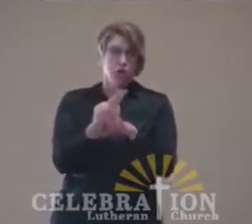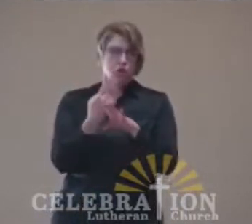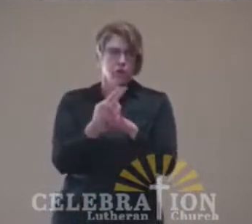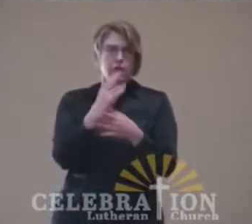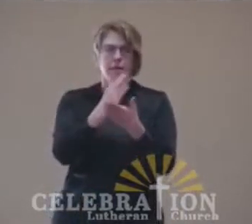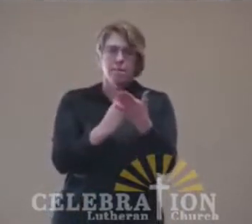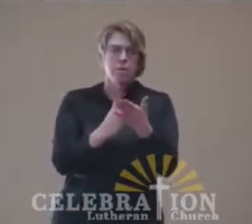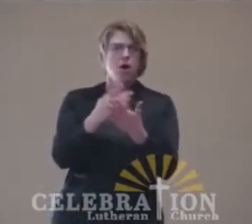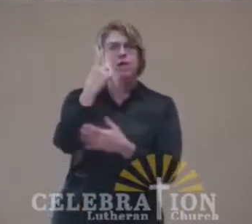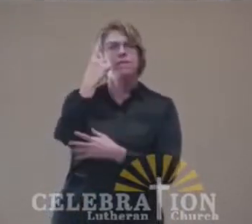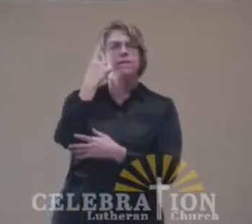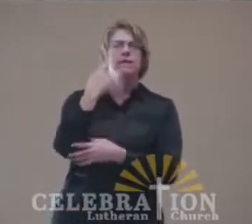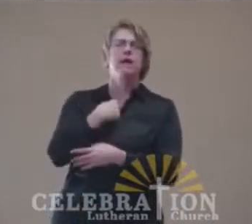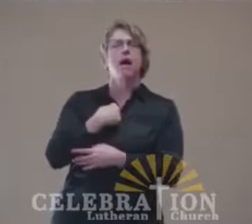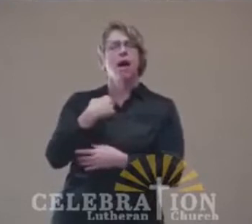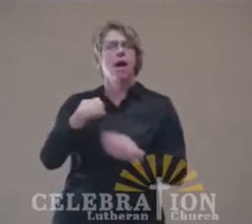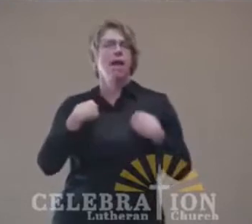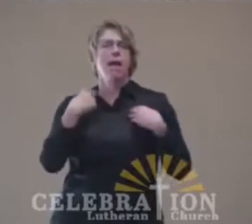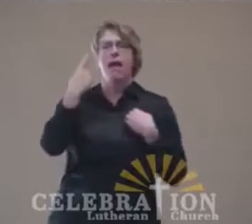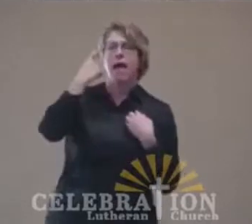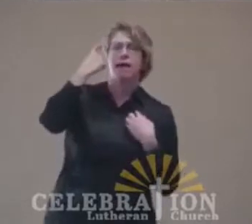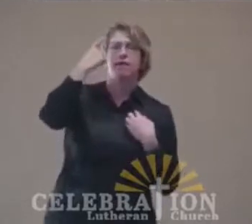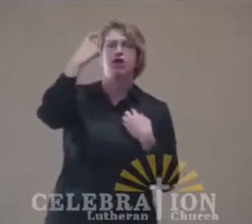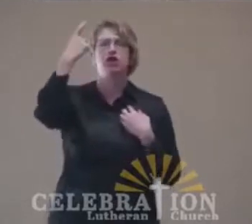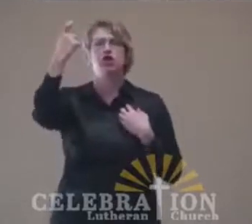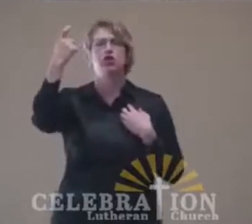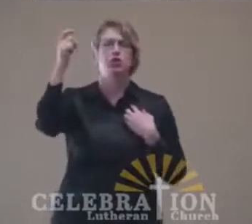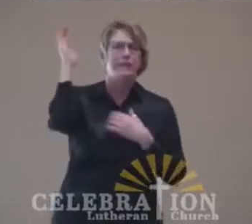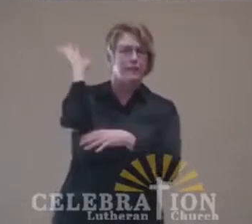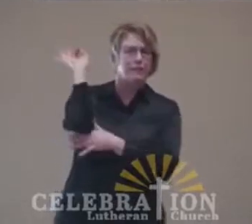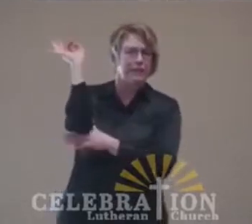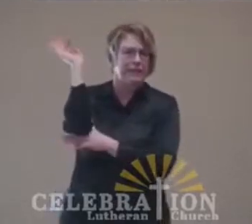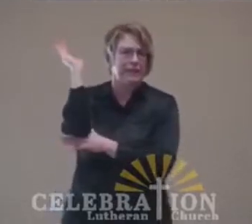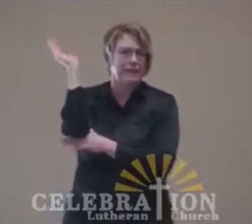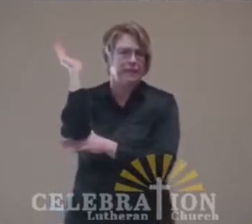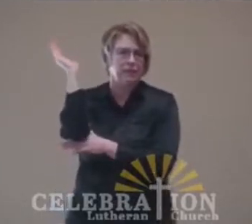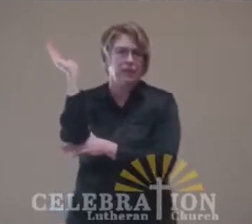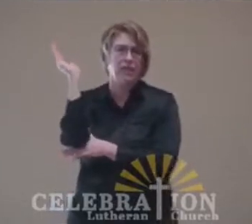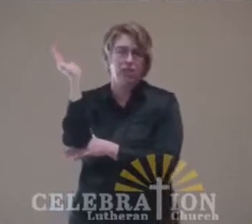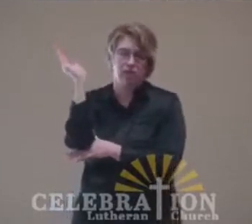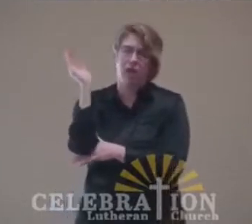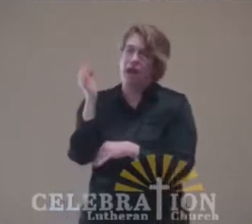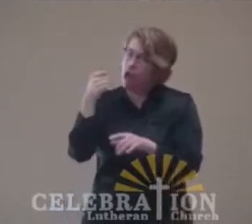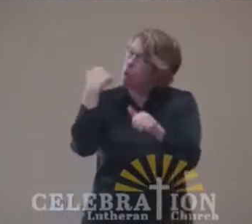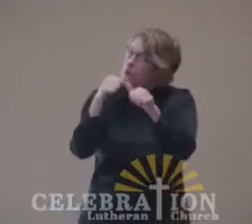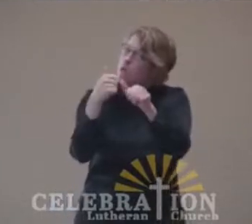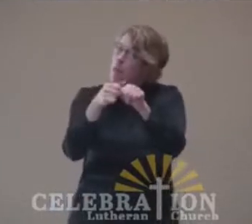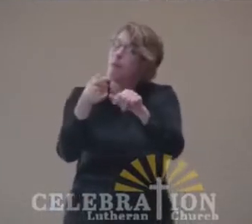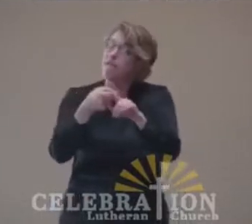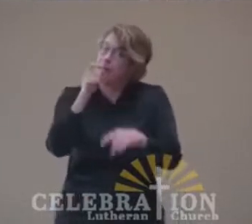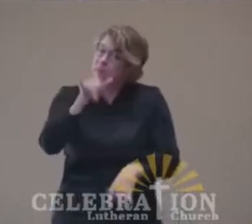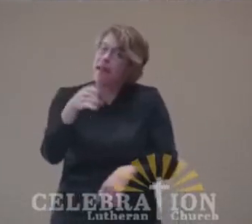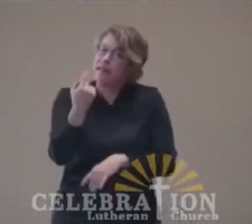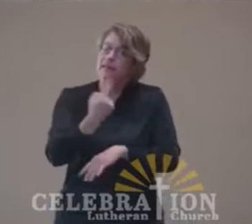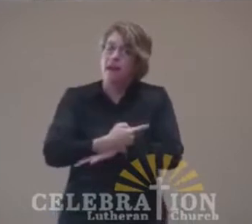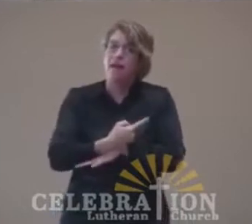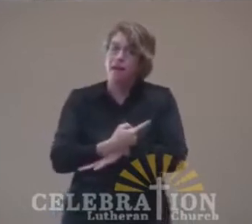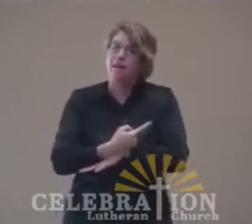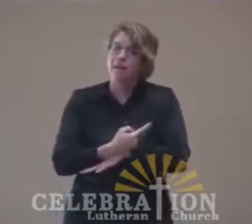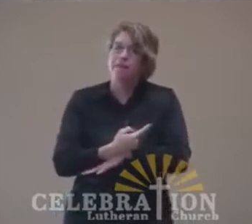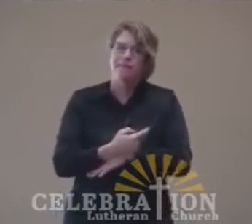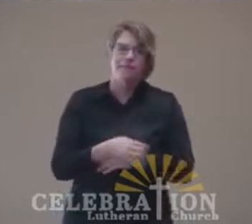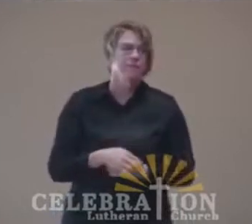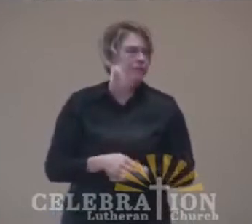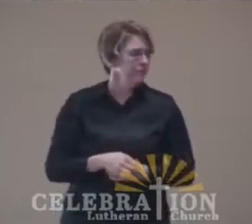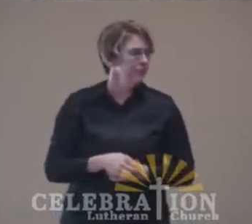on Washington. It's carved into the Civil Rights Memorial in Montgomery, Alabama. The context of it there